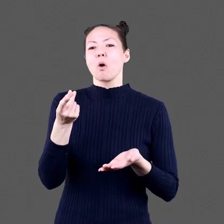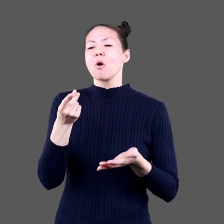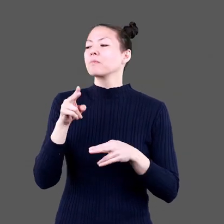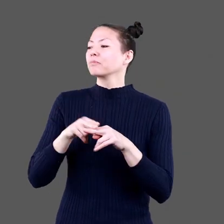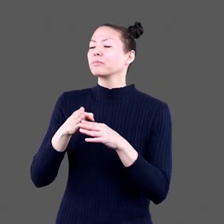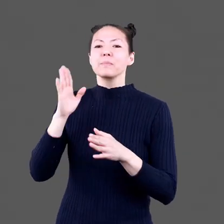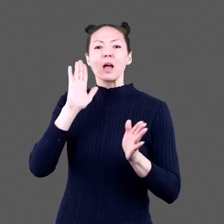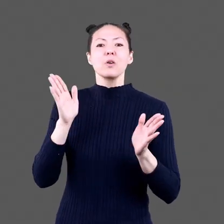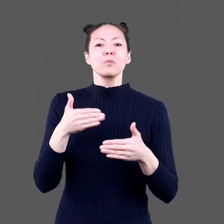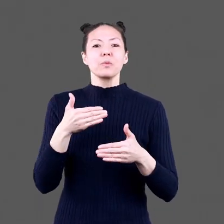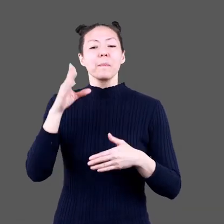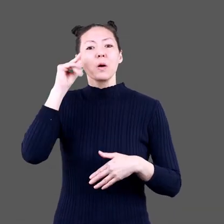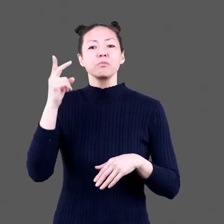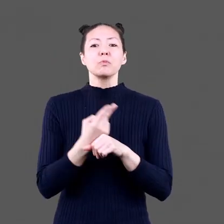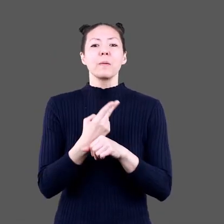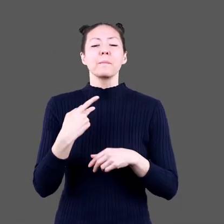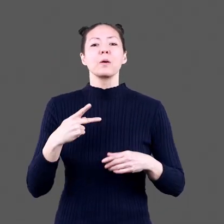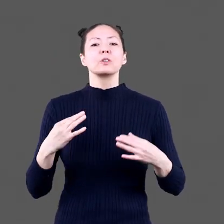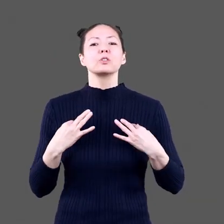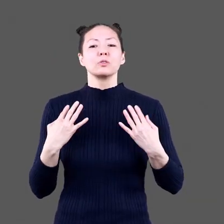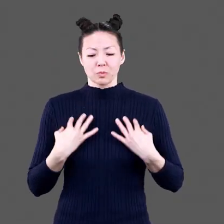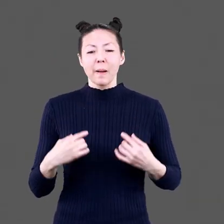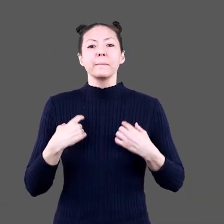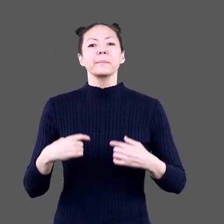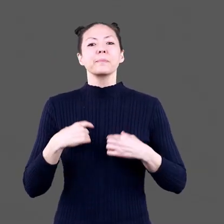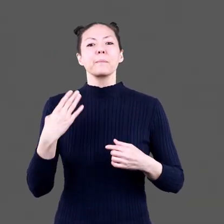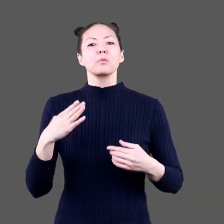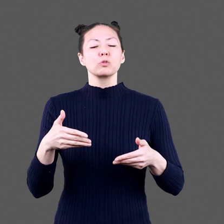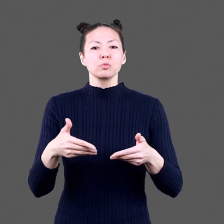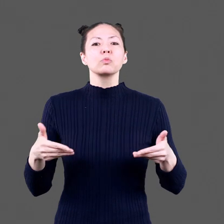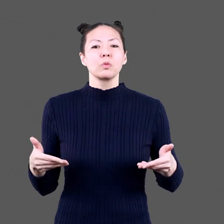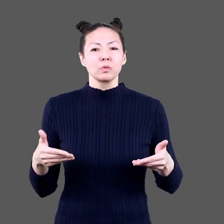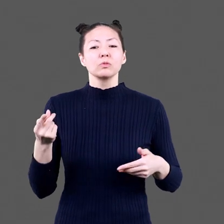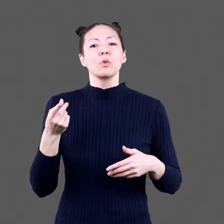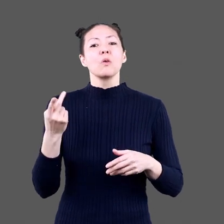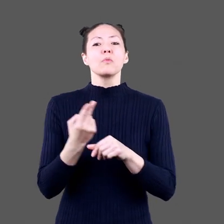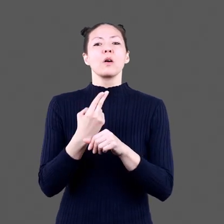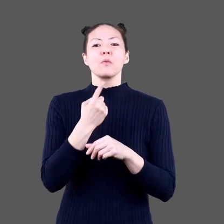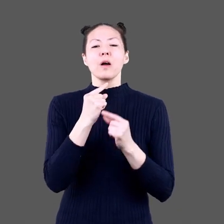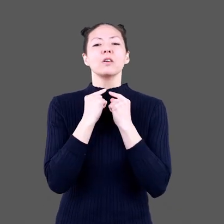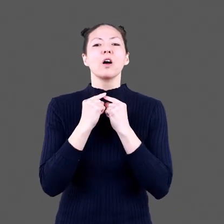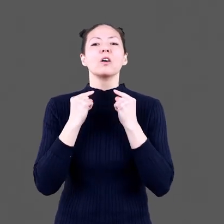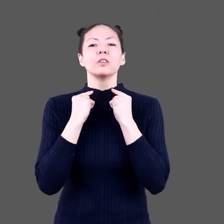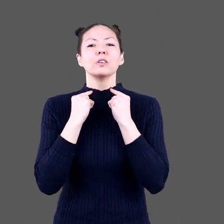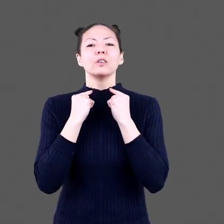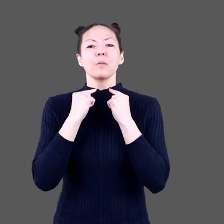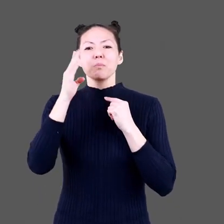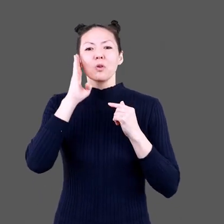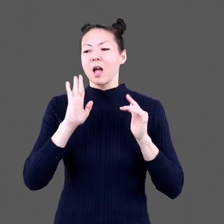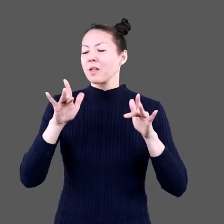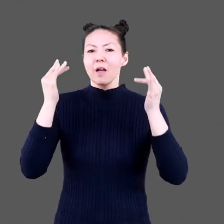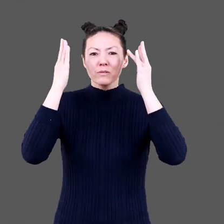stand in a bedroom The boy wears a purple and white striped shirt And blue shorts The dog wears a red collar